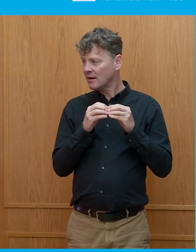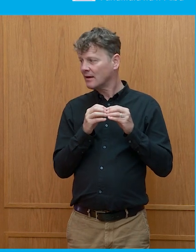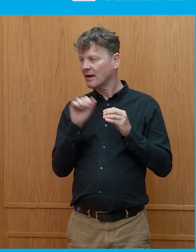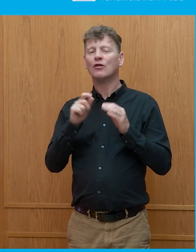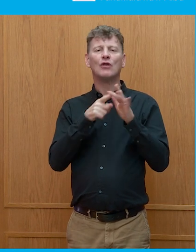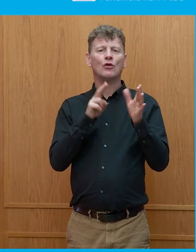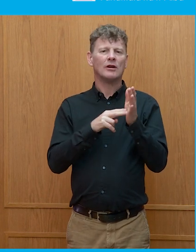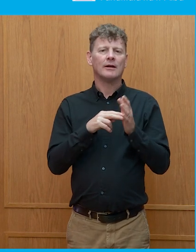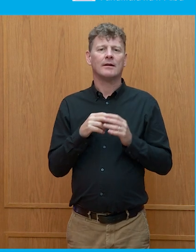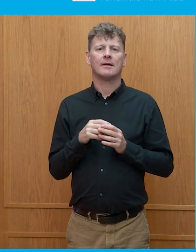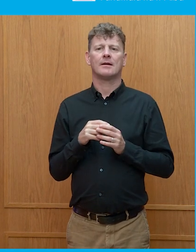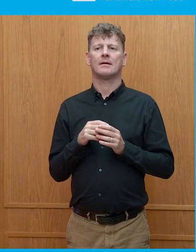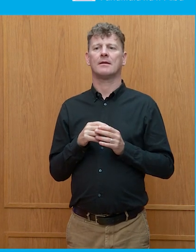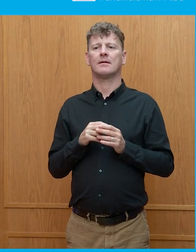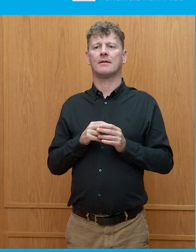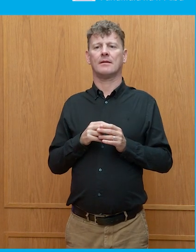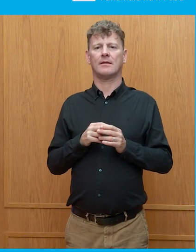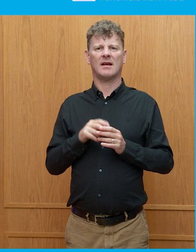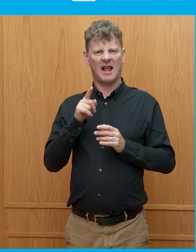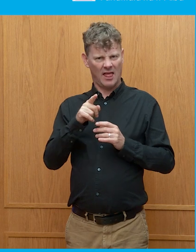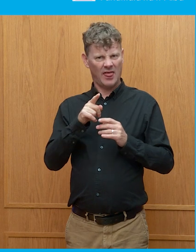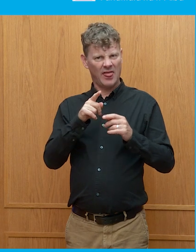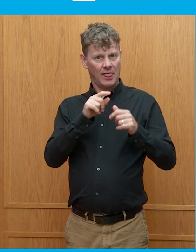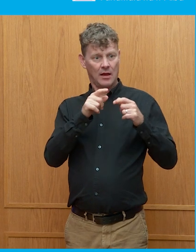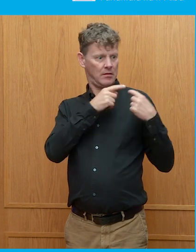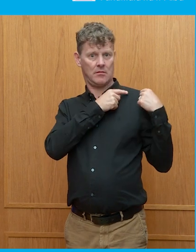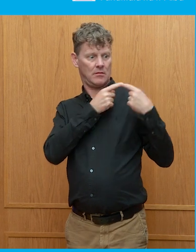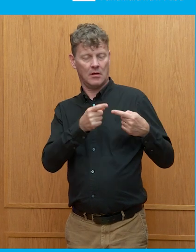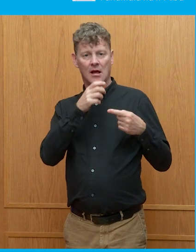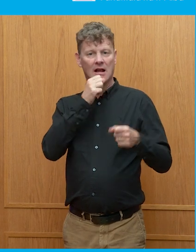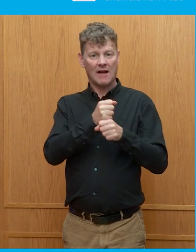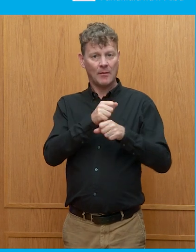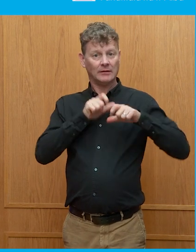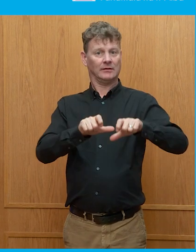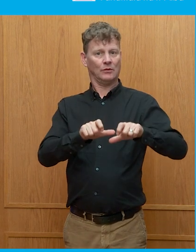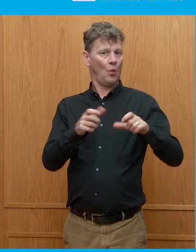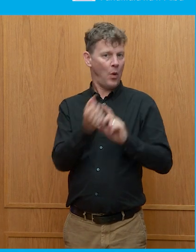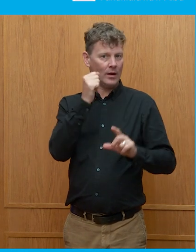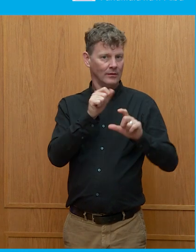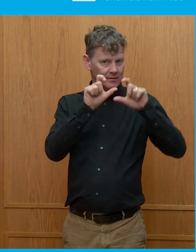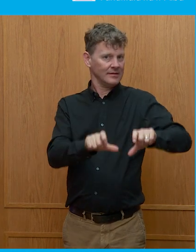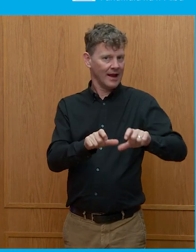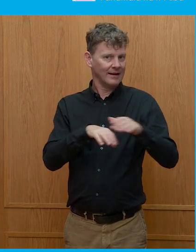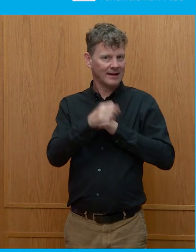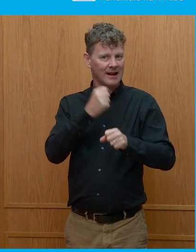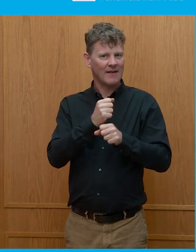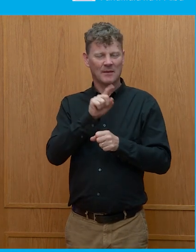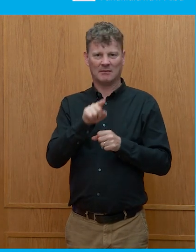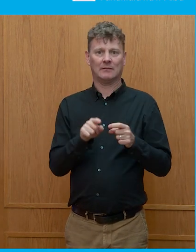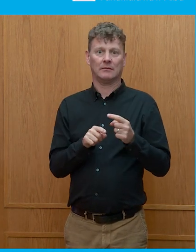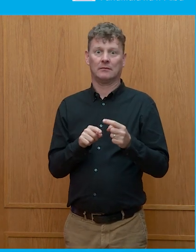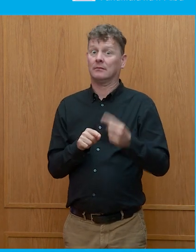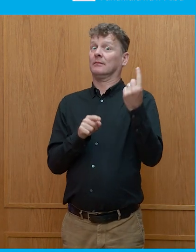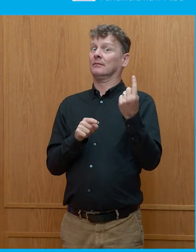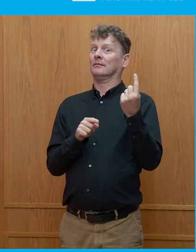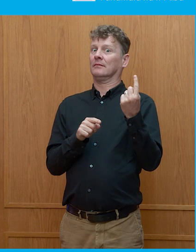January, yeah. I mean, the incumbent won, right? So, but it falls into that kind of one, but